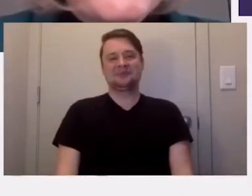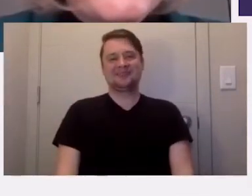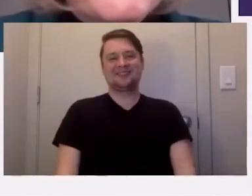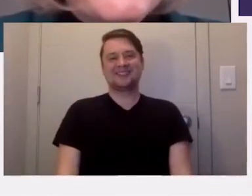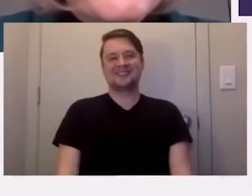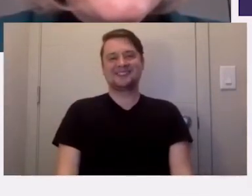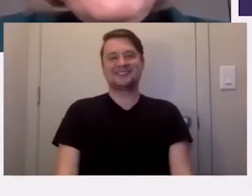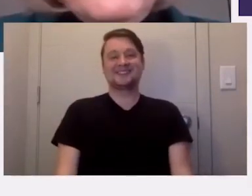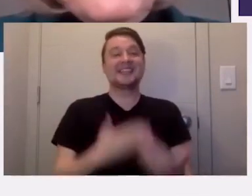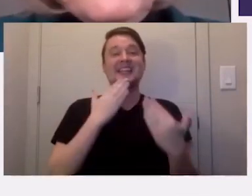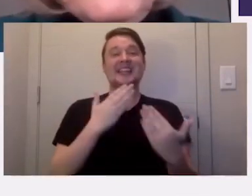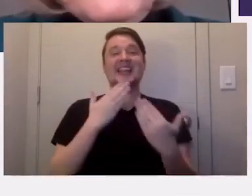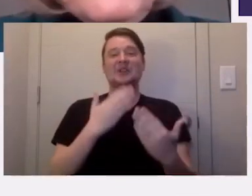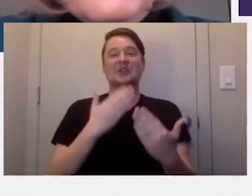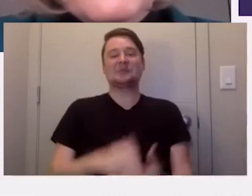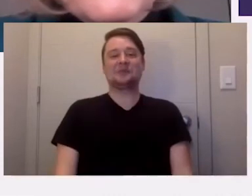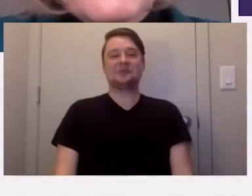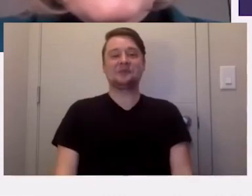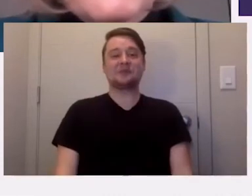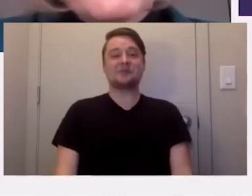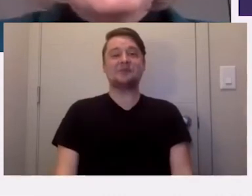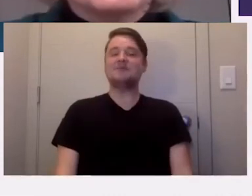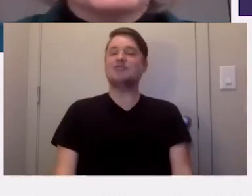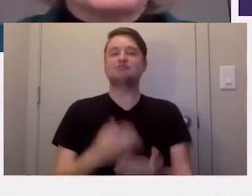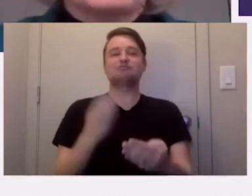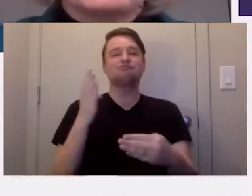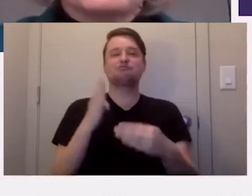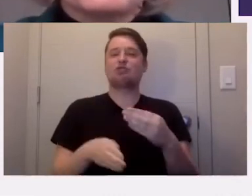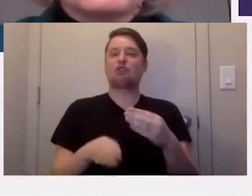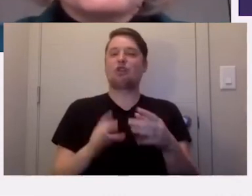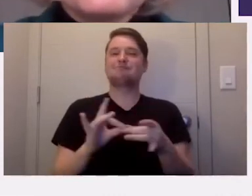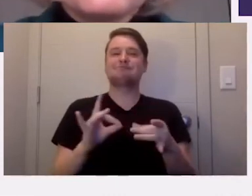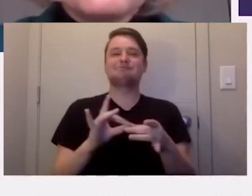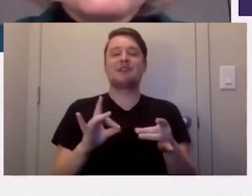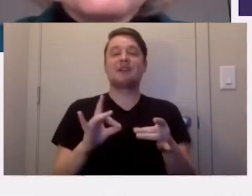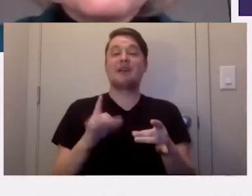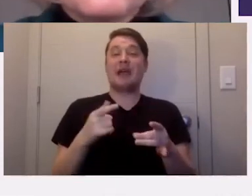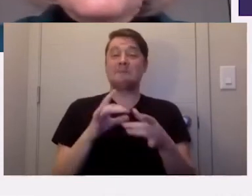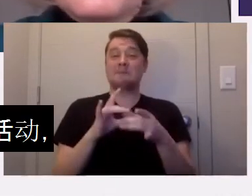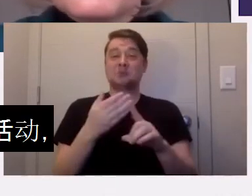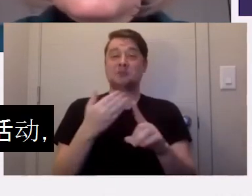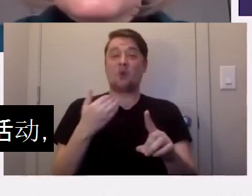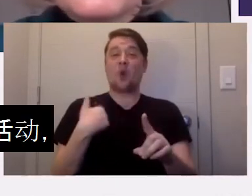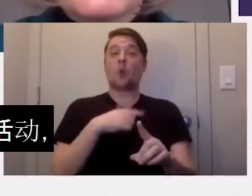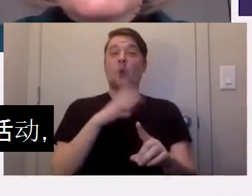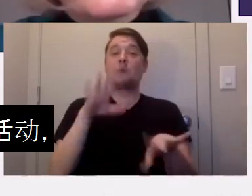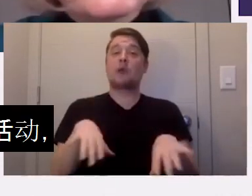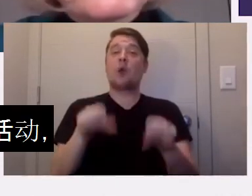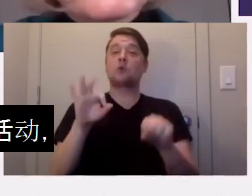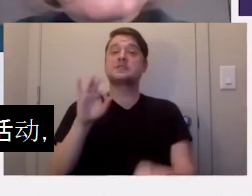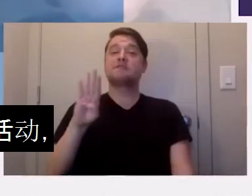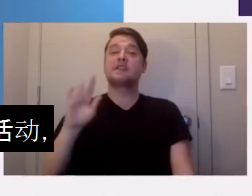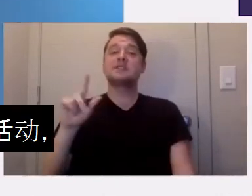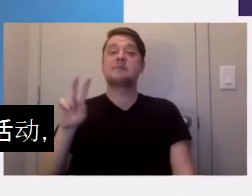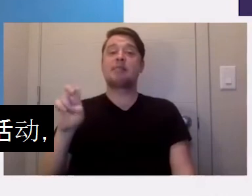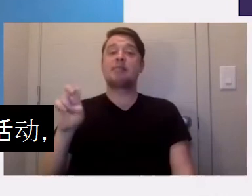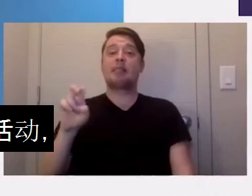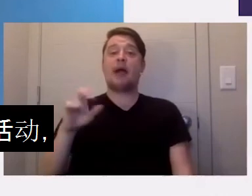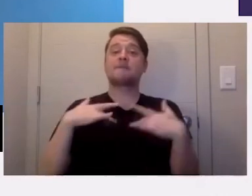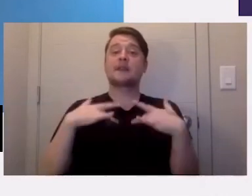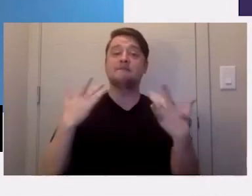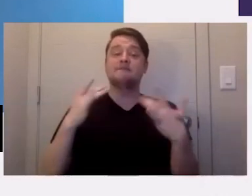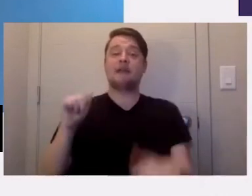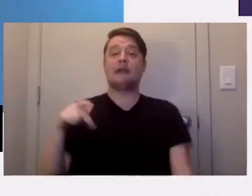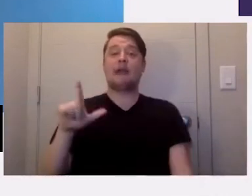Thanks, Sterling. Just a closing note, as I mentioned earlier, we'll be hosting a Facebook Live event on